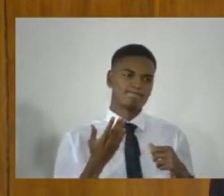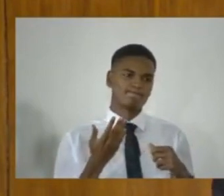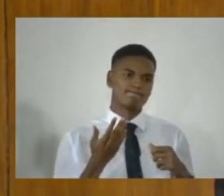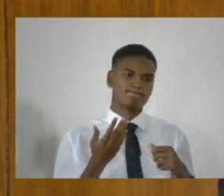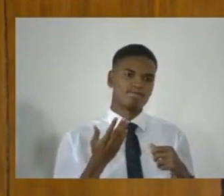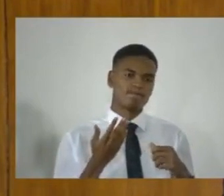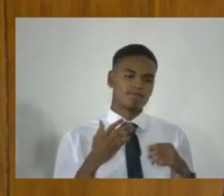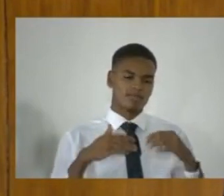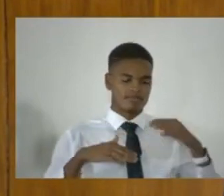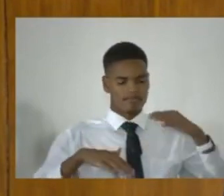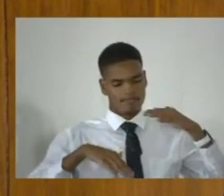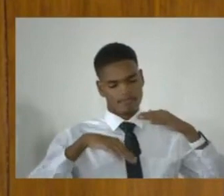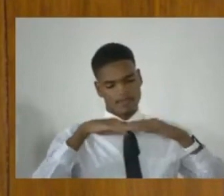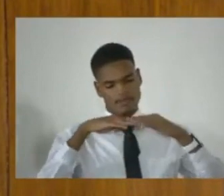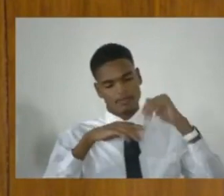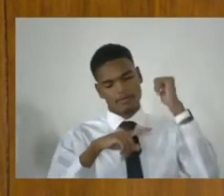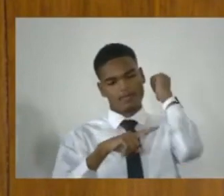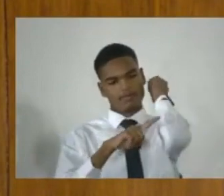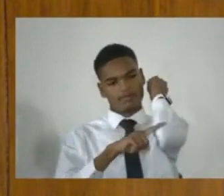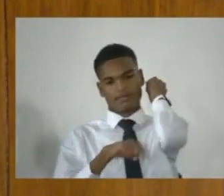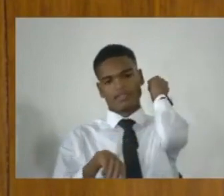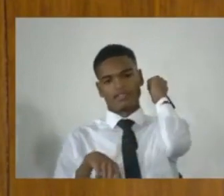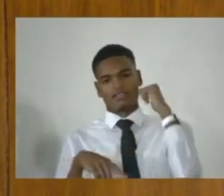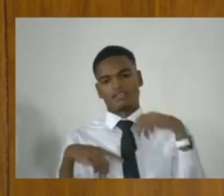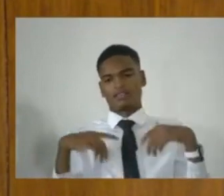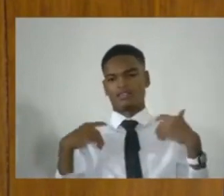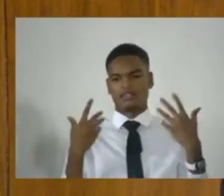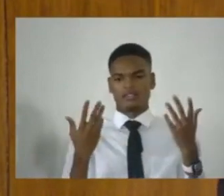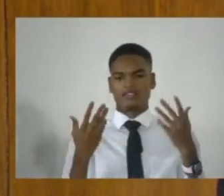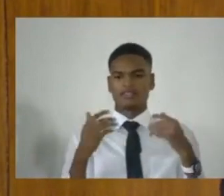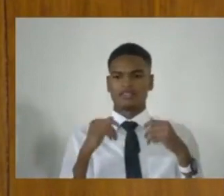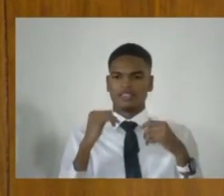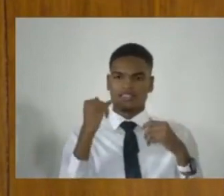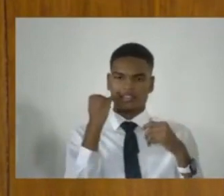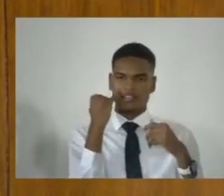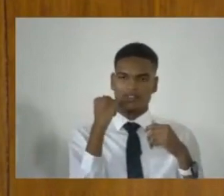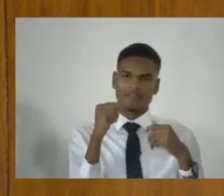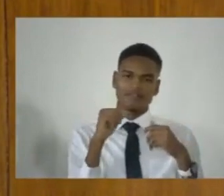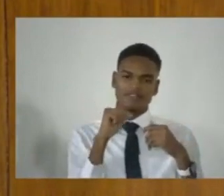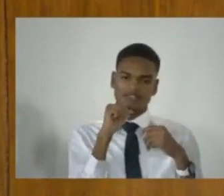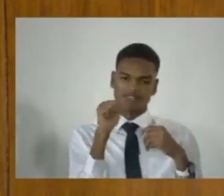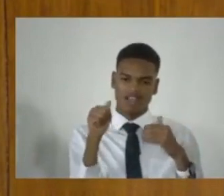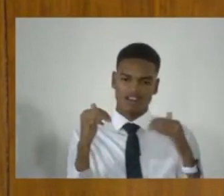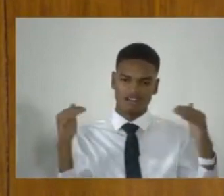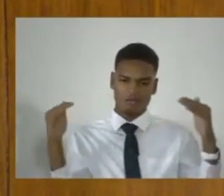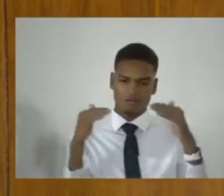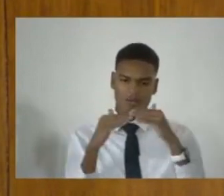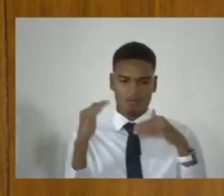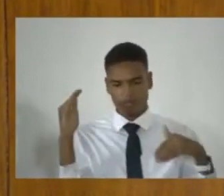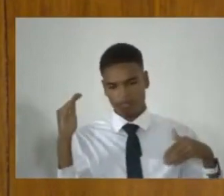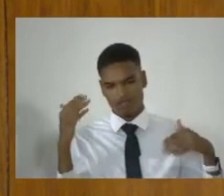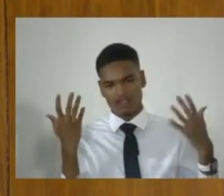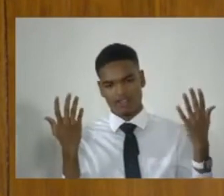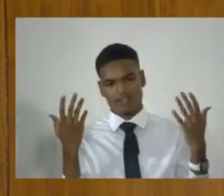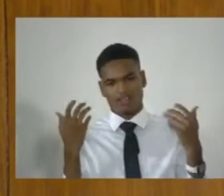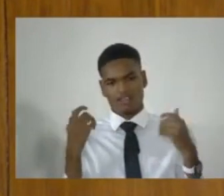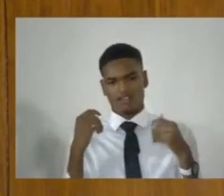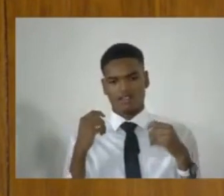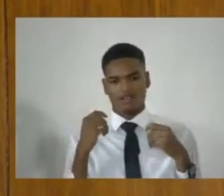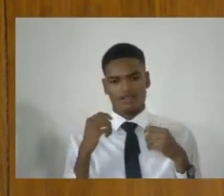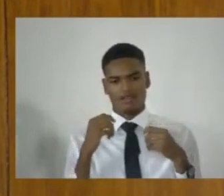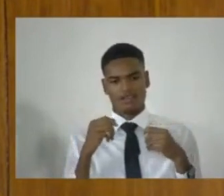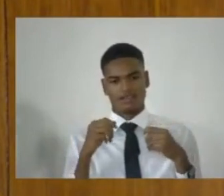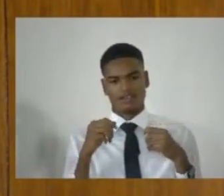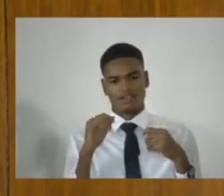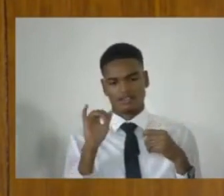would be manifestly excessive and unjust in the circumstances of the particular case, can refer the matter